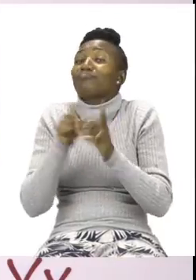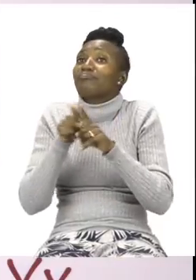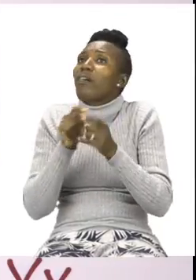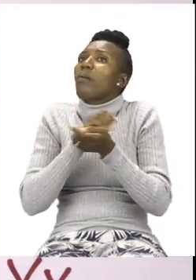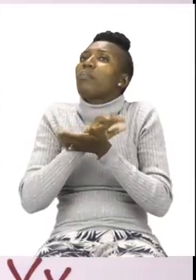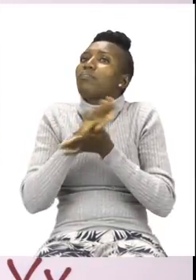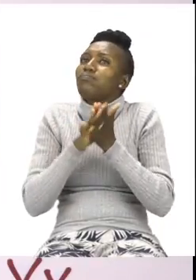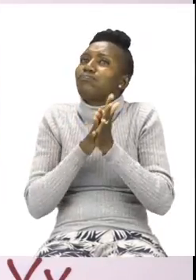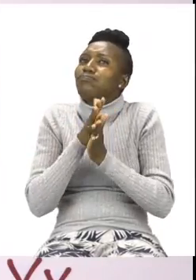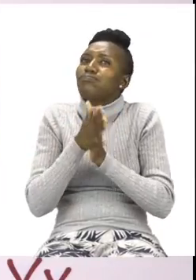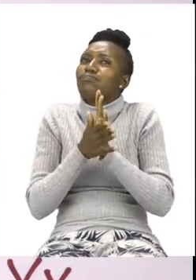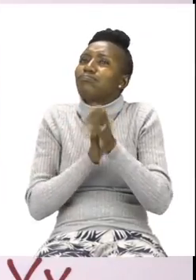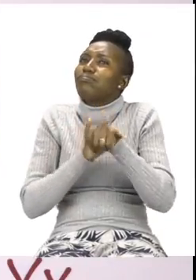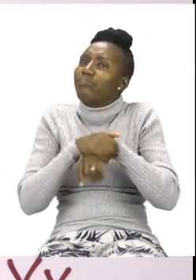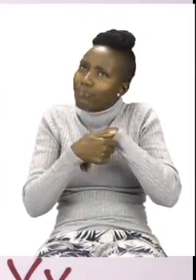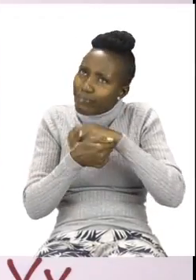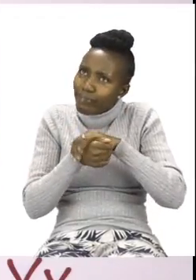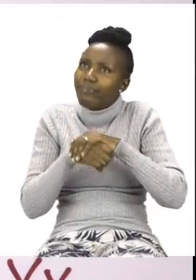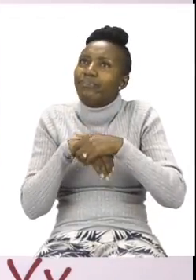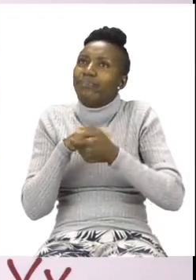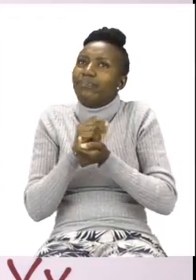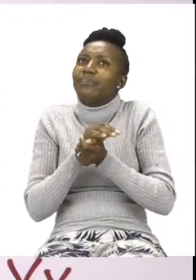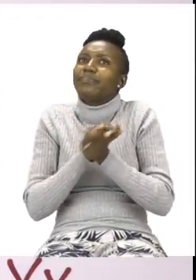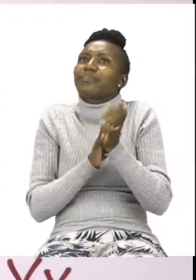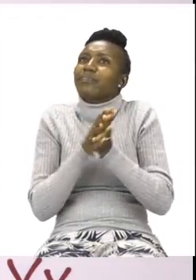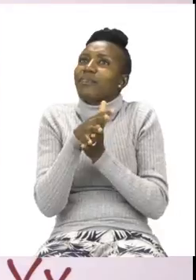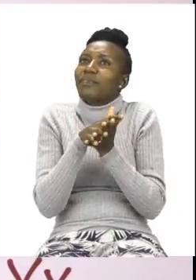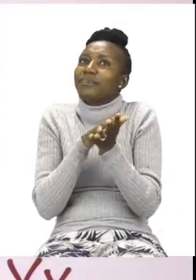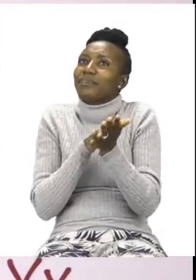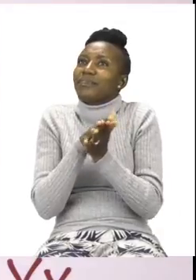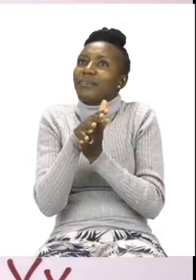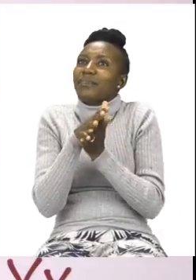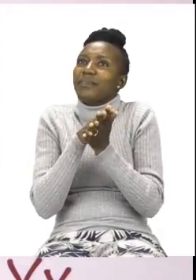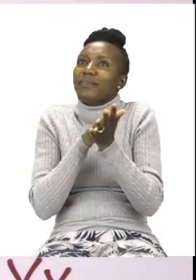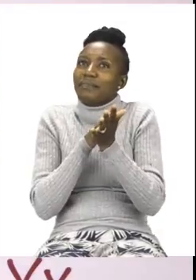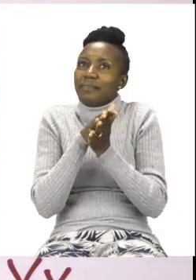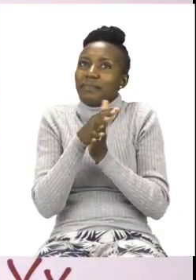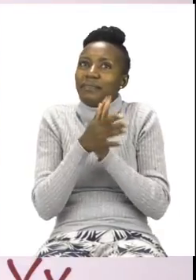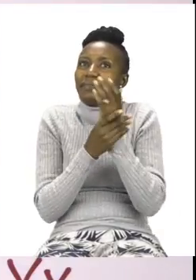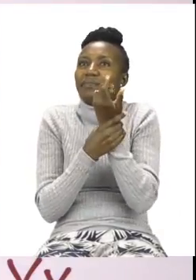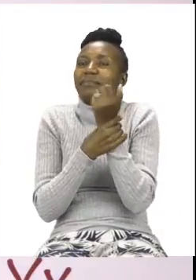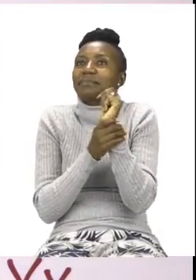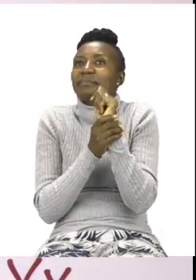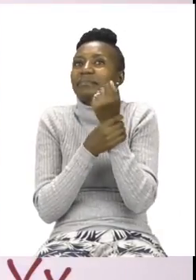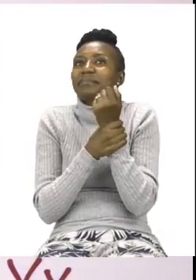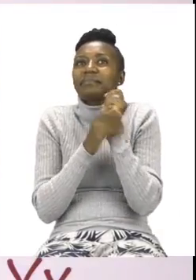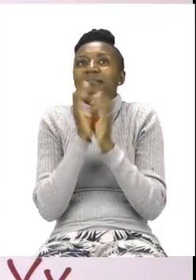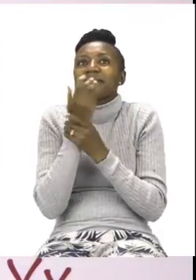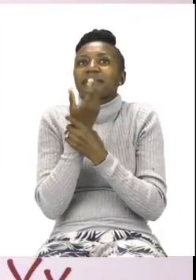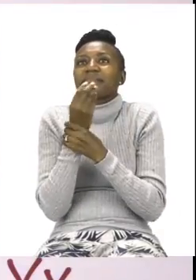around your hands, in between your fingers, on your wrists,